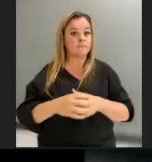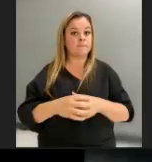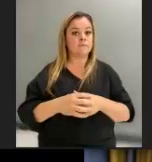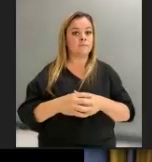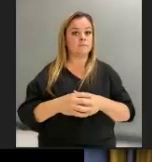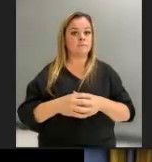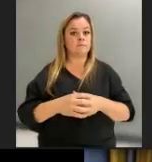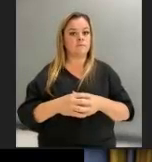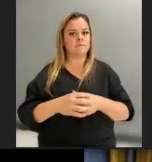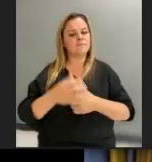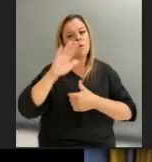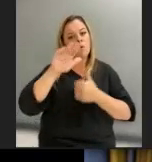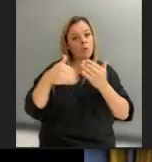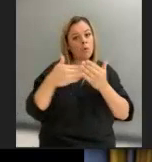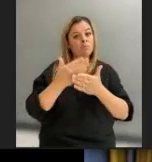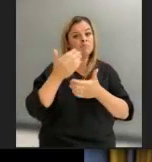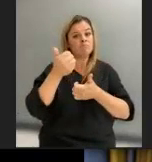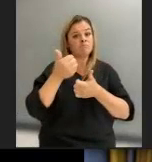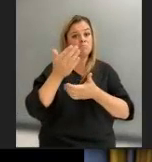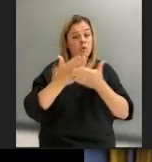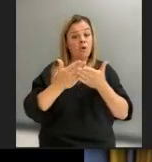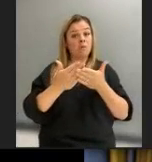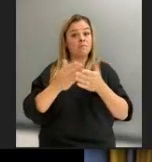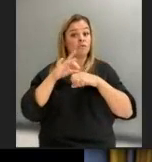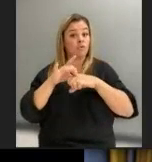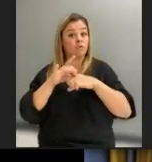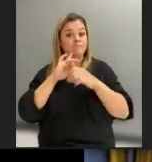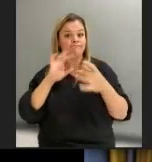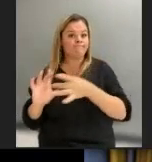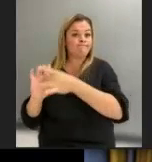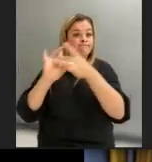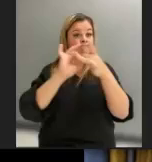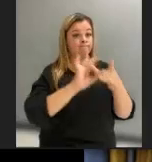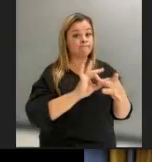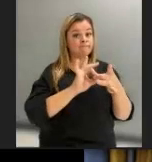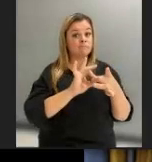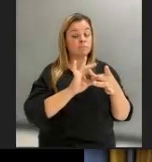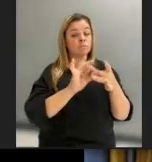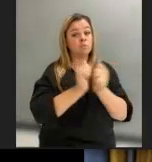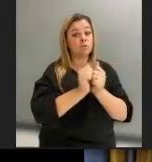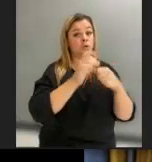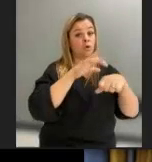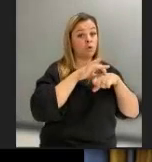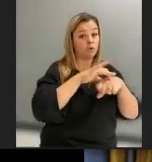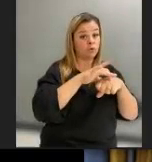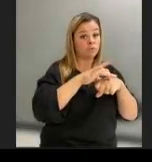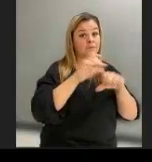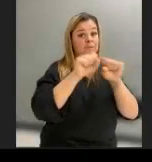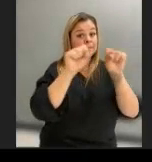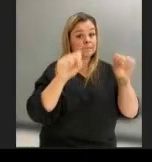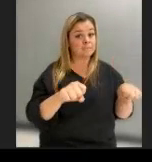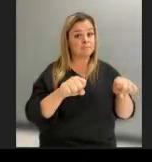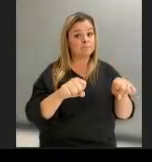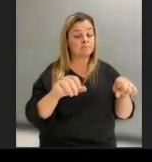Every part of the Earth is interconnected with the Earth as a system, the